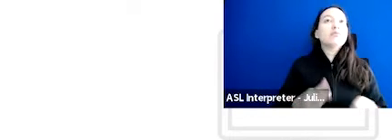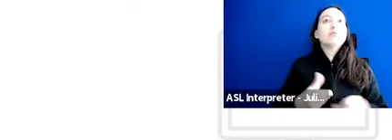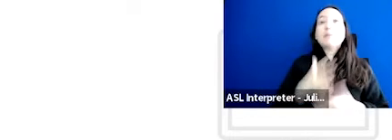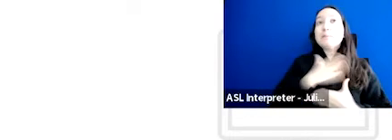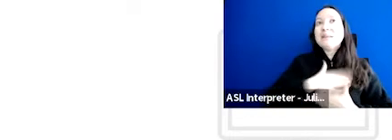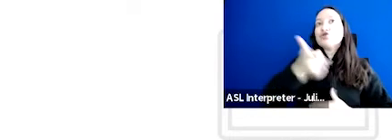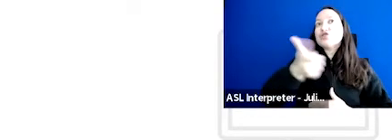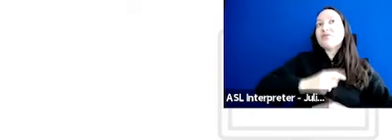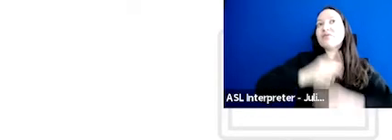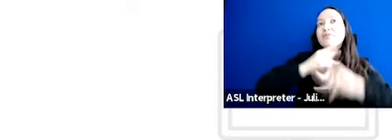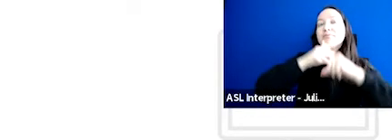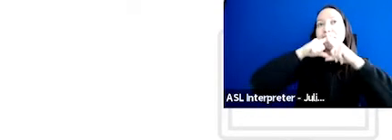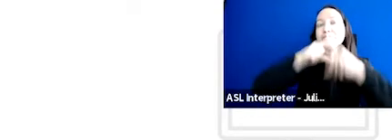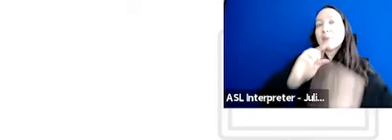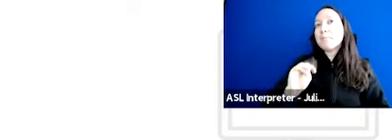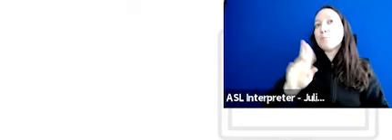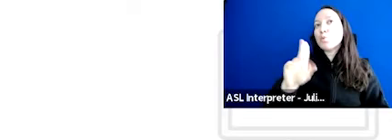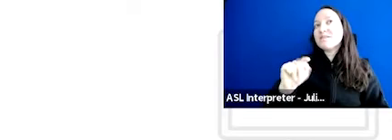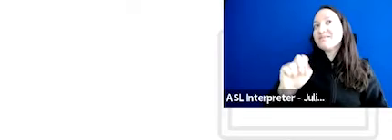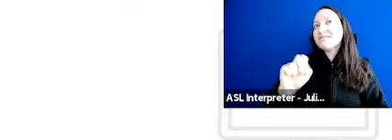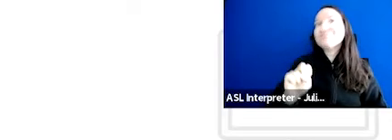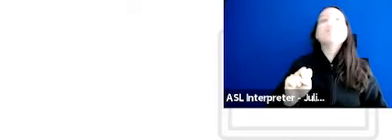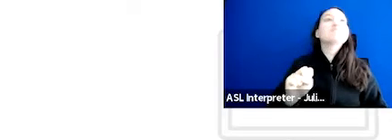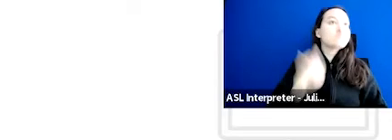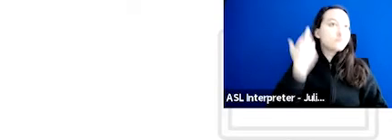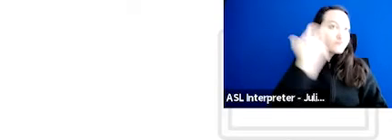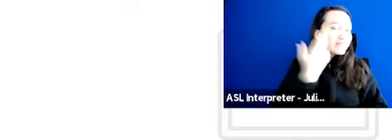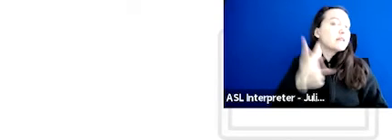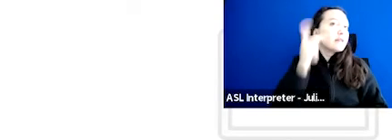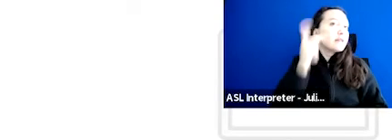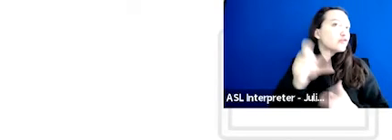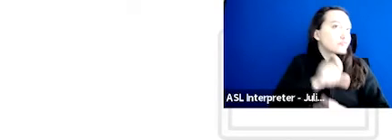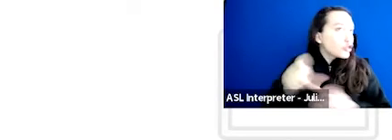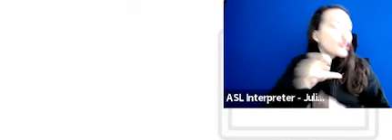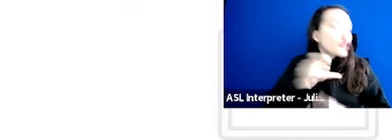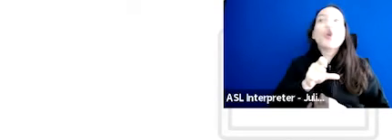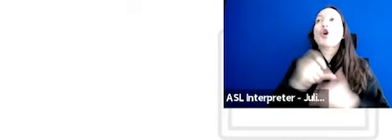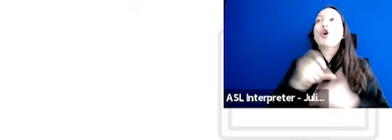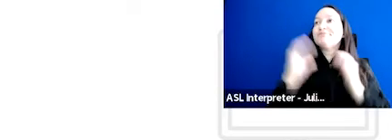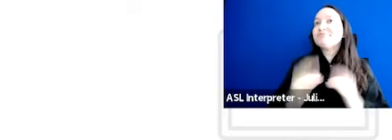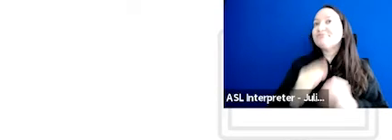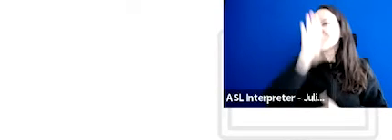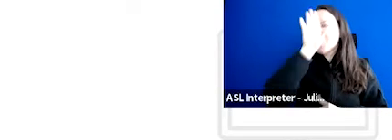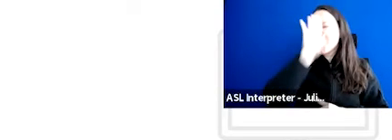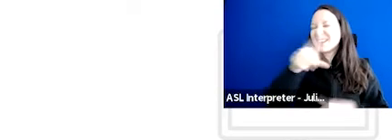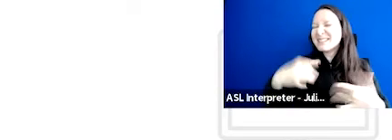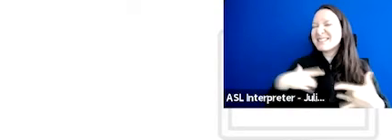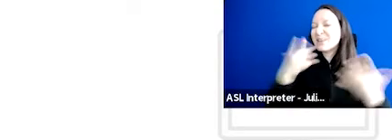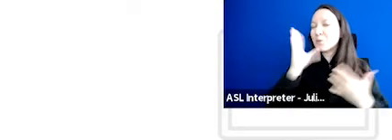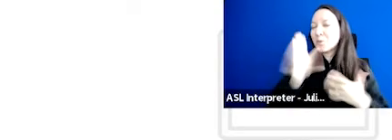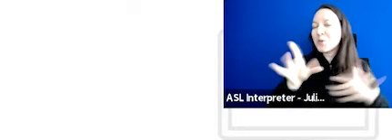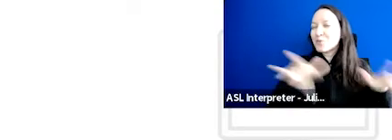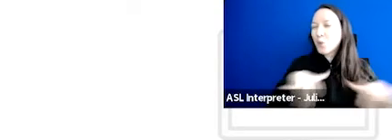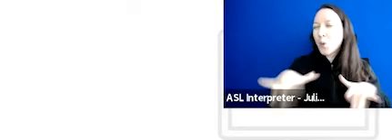on mute just for purposes of being able to hear one another. And then also know this event is being recorded